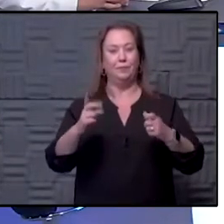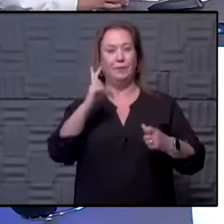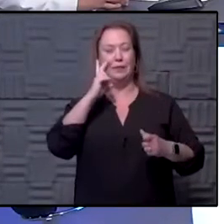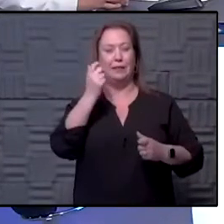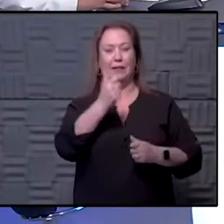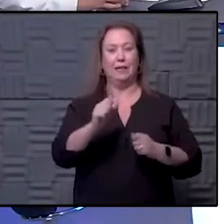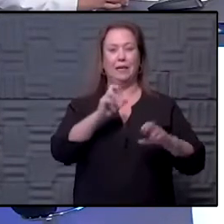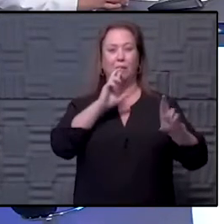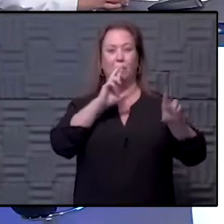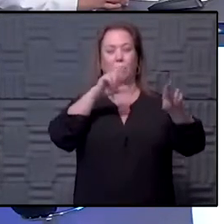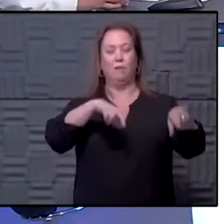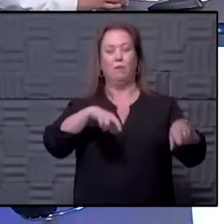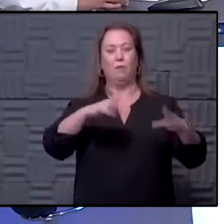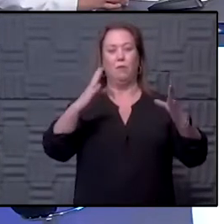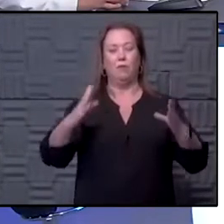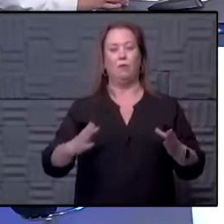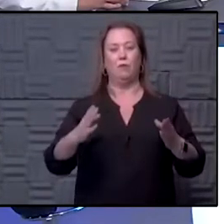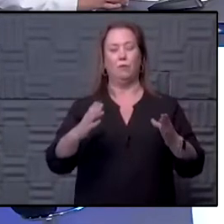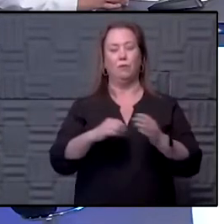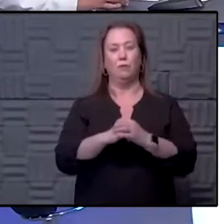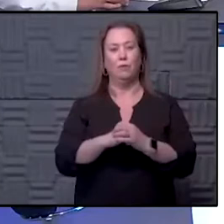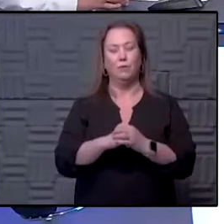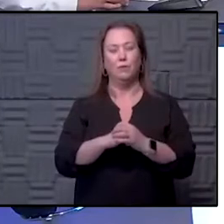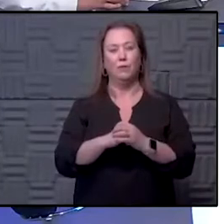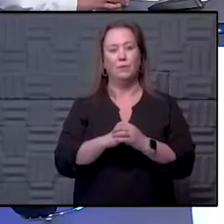reported questions. think Jill's out there with those reporters.